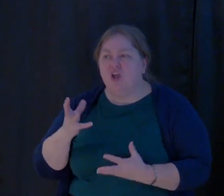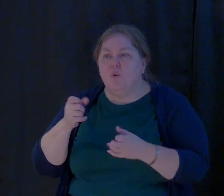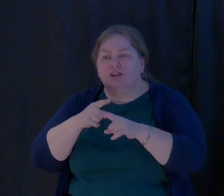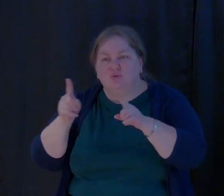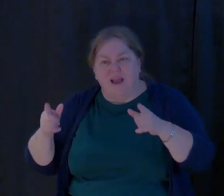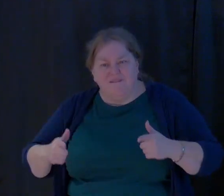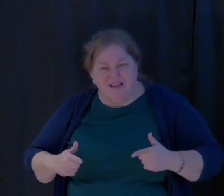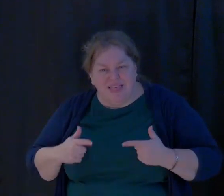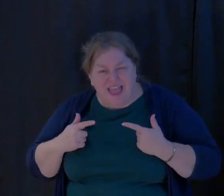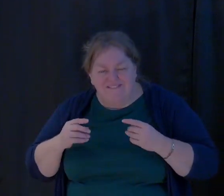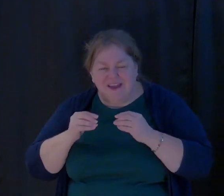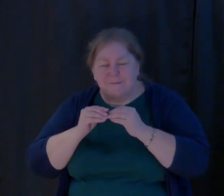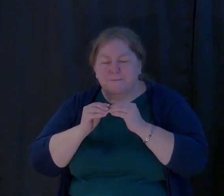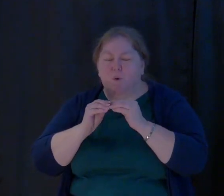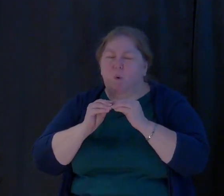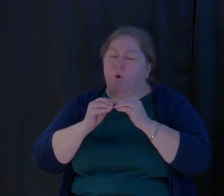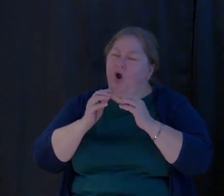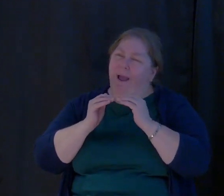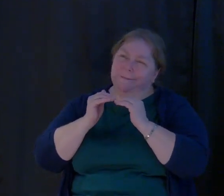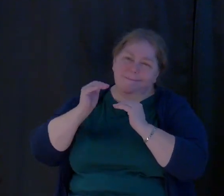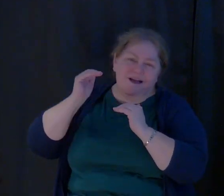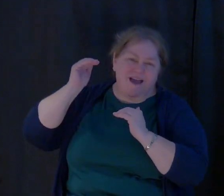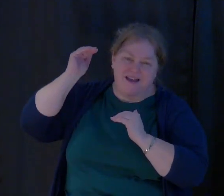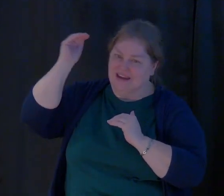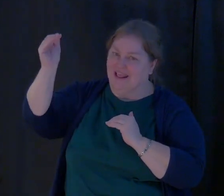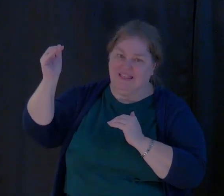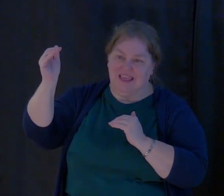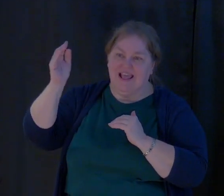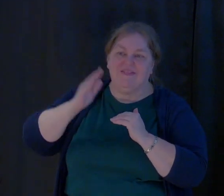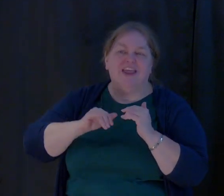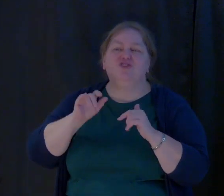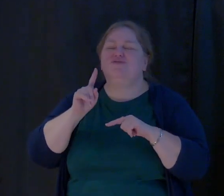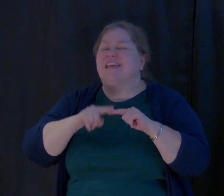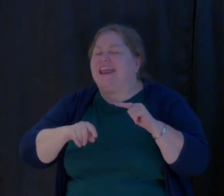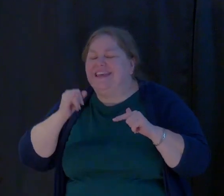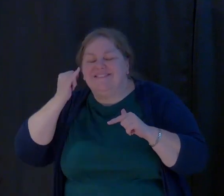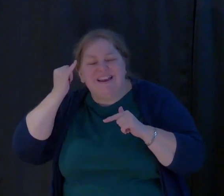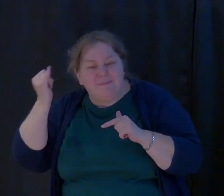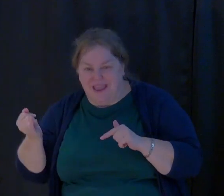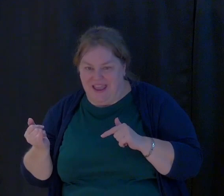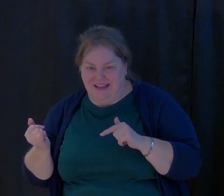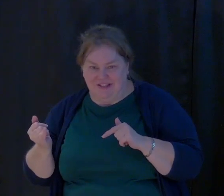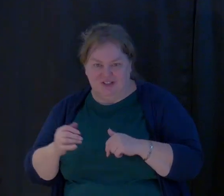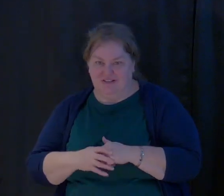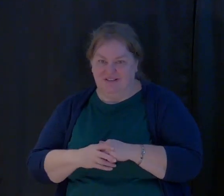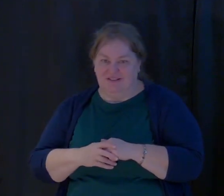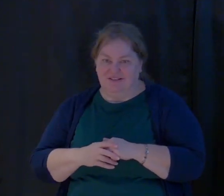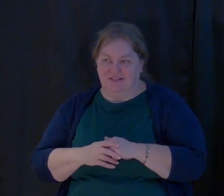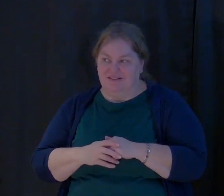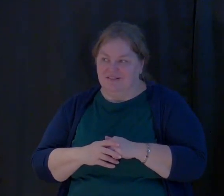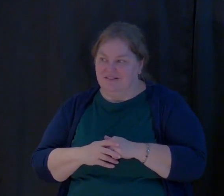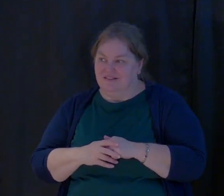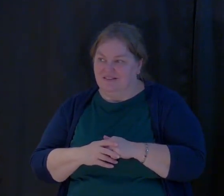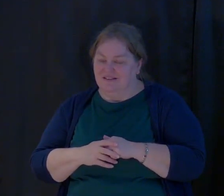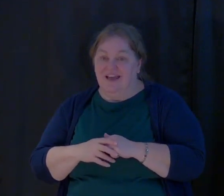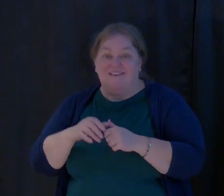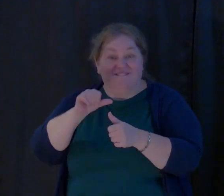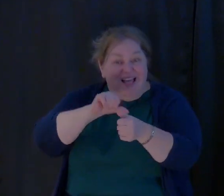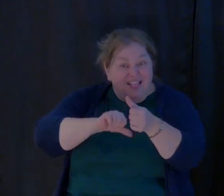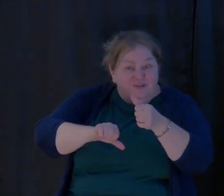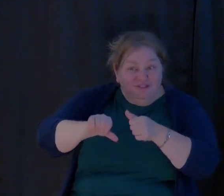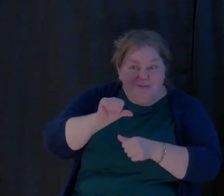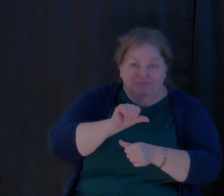abundantly and abundantly is not in stuff. Abundantly is in love and presence. Fellowship